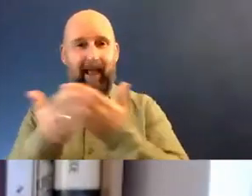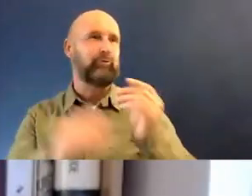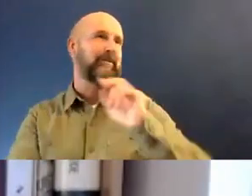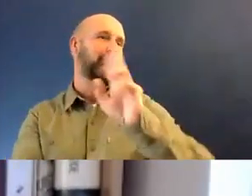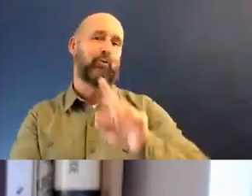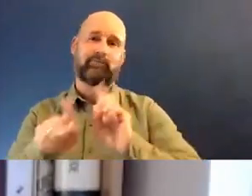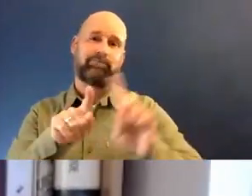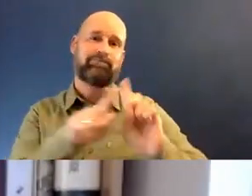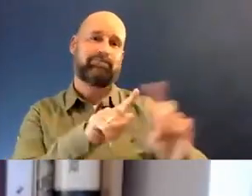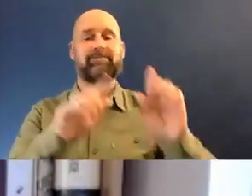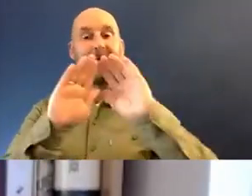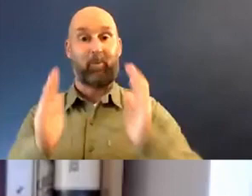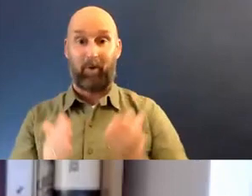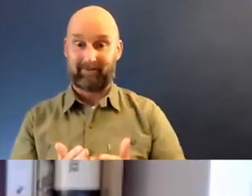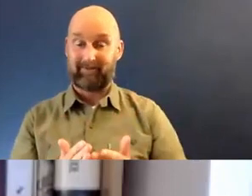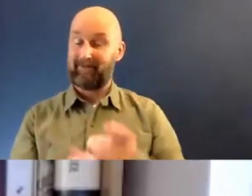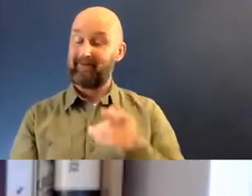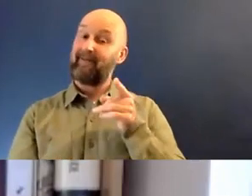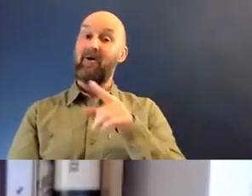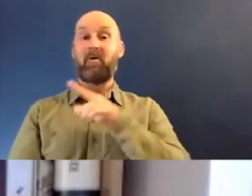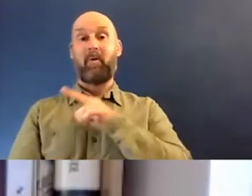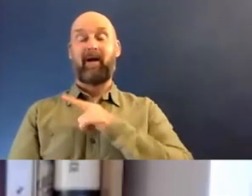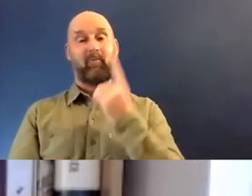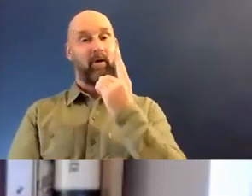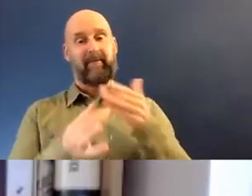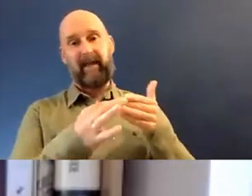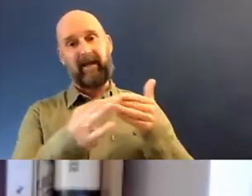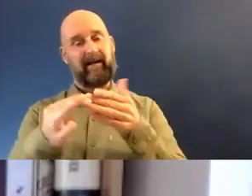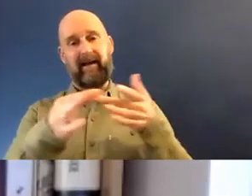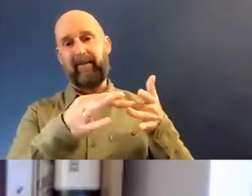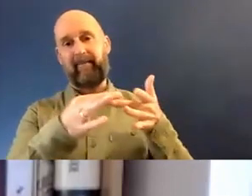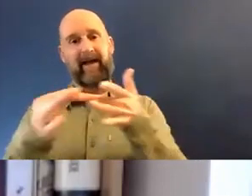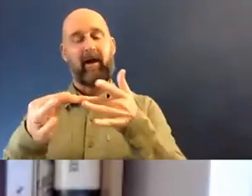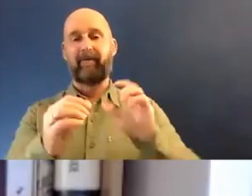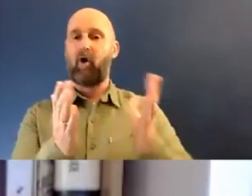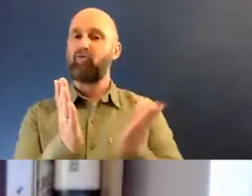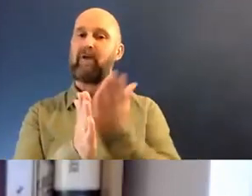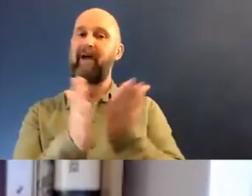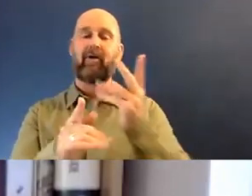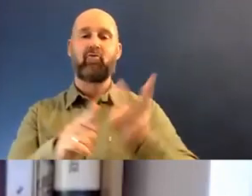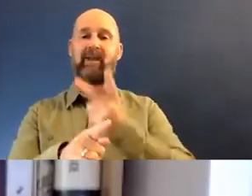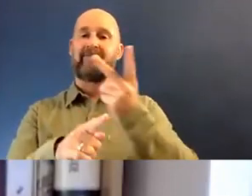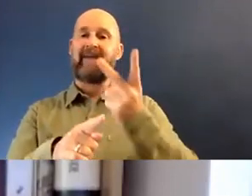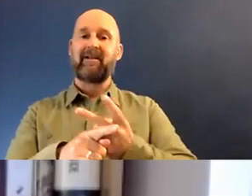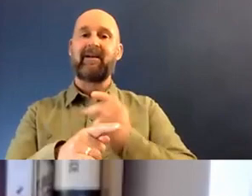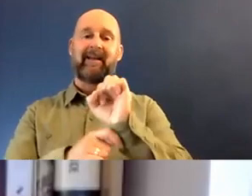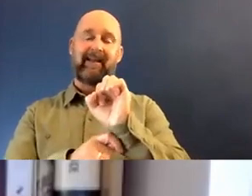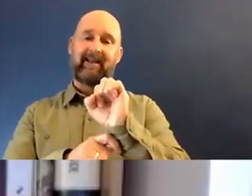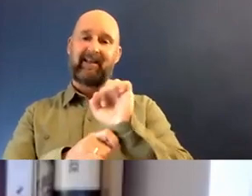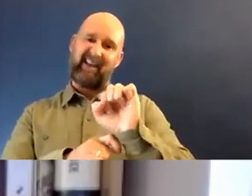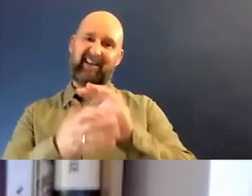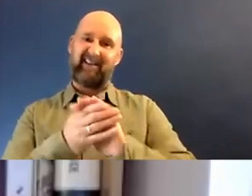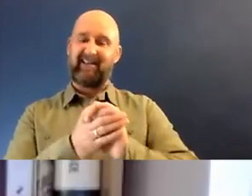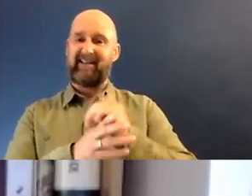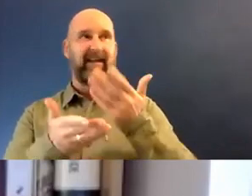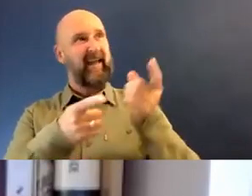worldwide. He is acknowledged as one of the pioneers of the current revival and reinvention of Islamic calligraphy